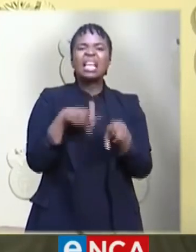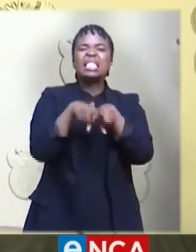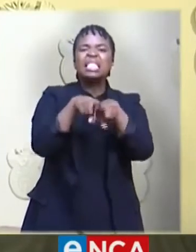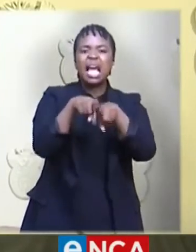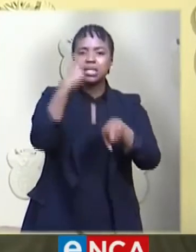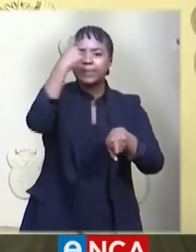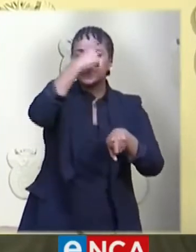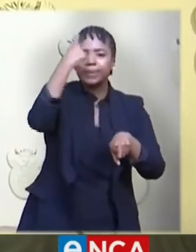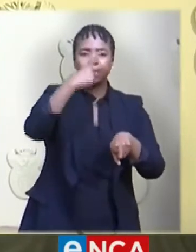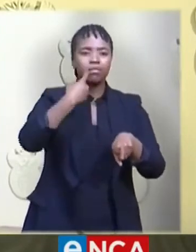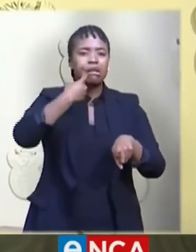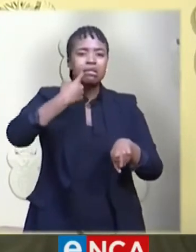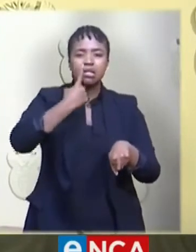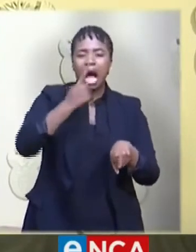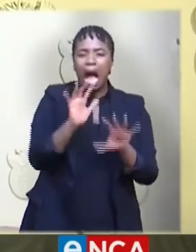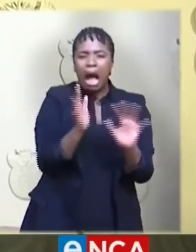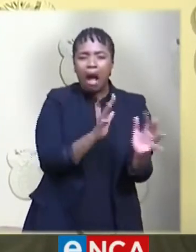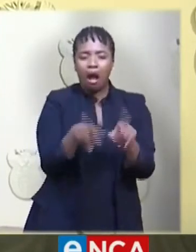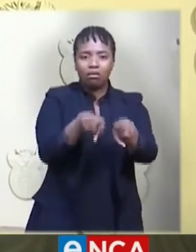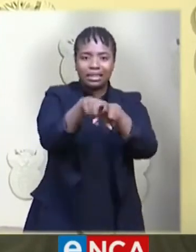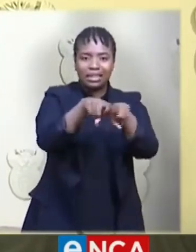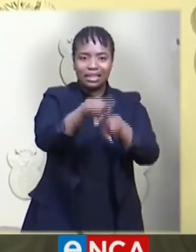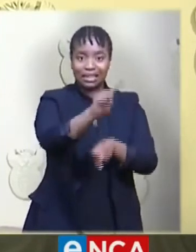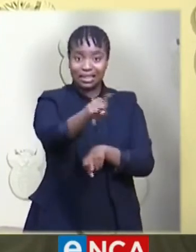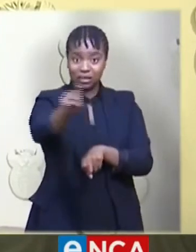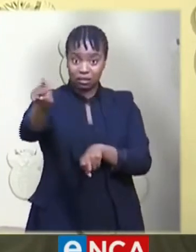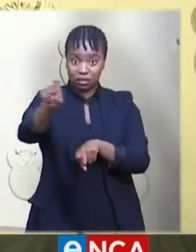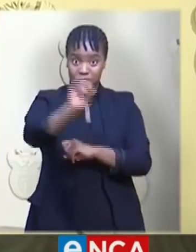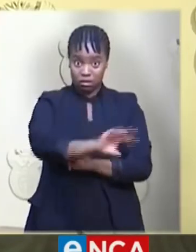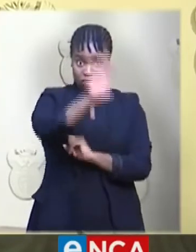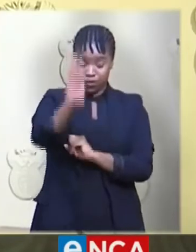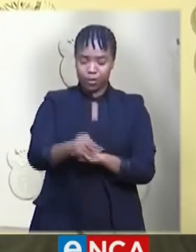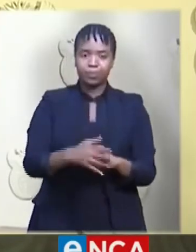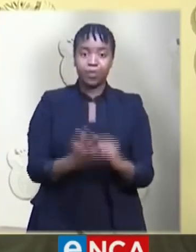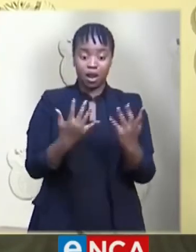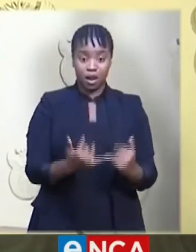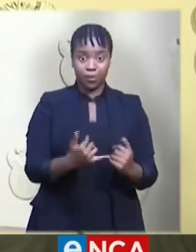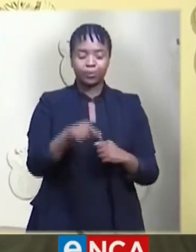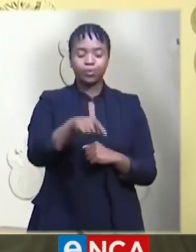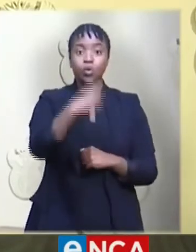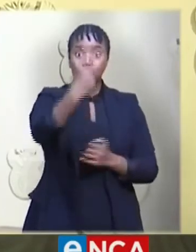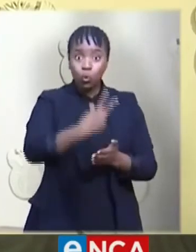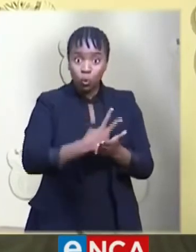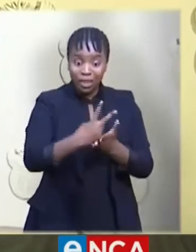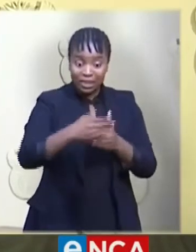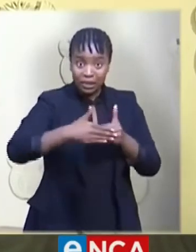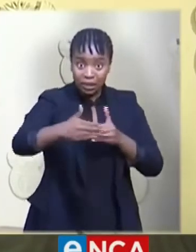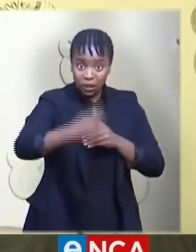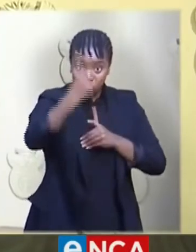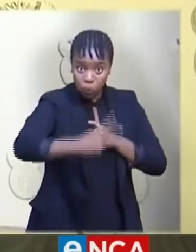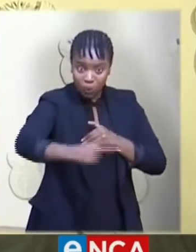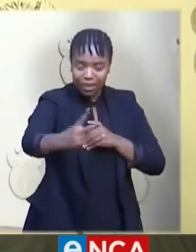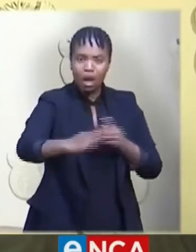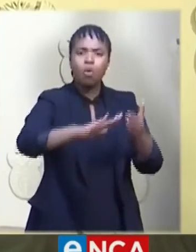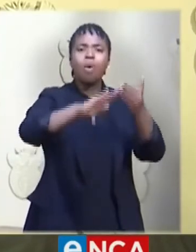in various parts of the country. Over the next two weeks, we will roll out the community